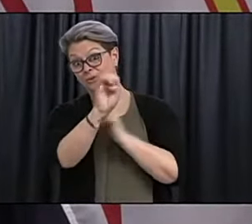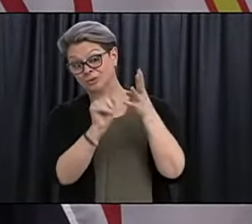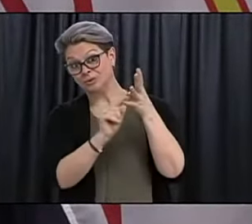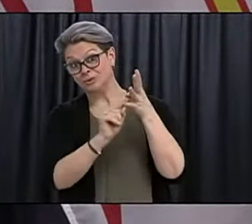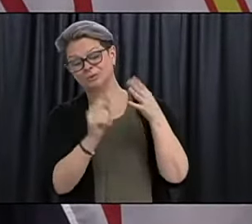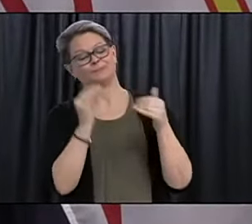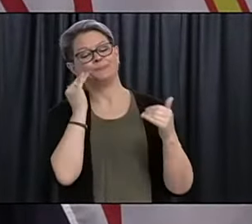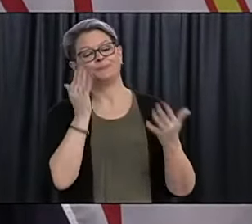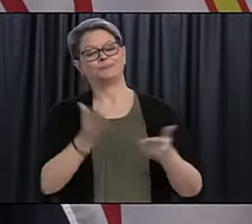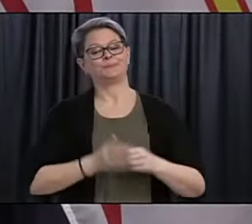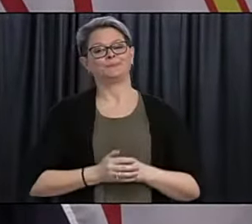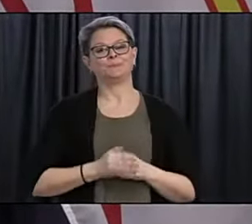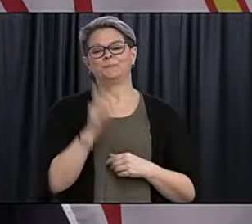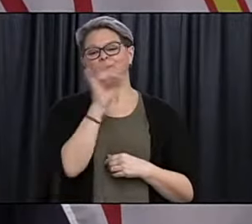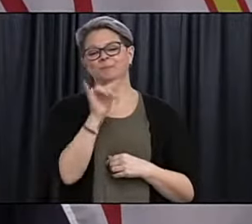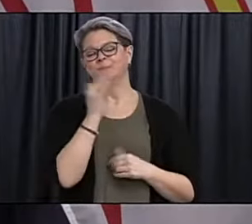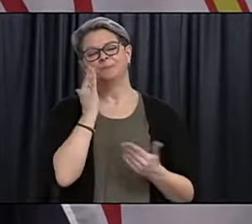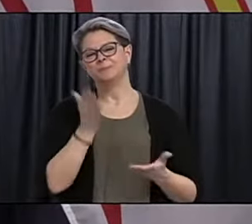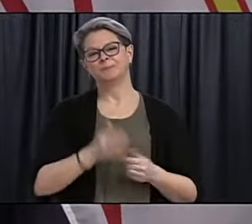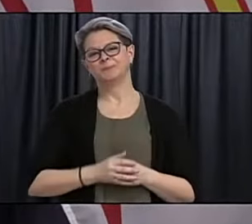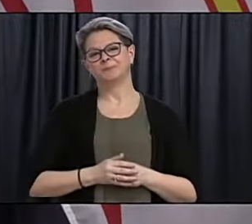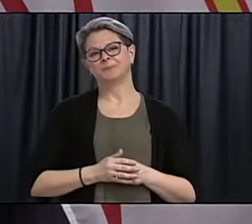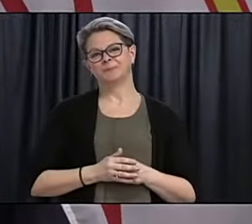right. Or that it will. mean,